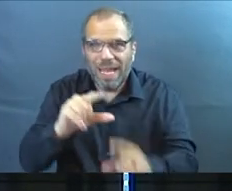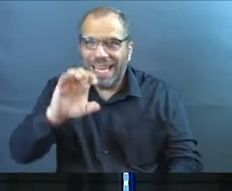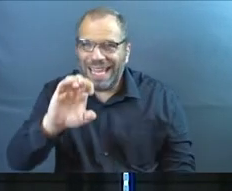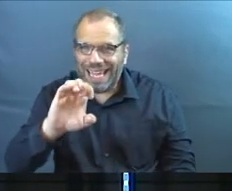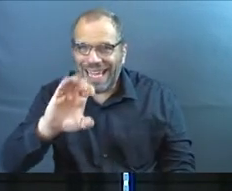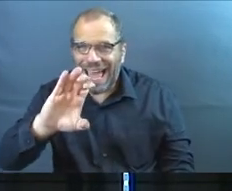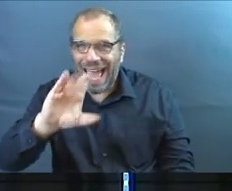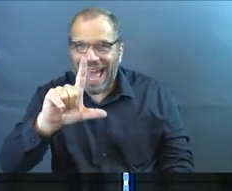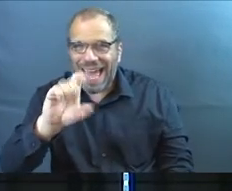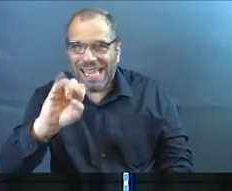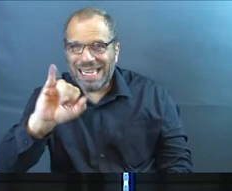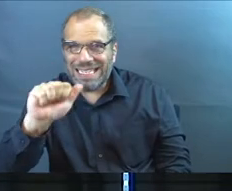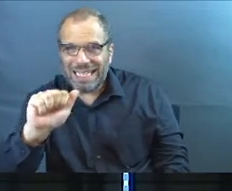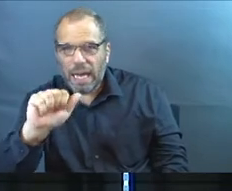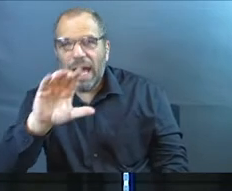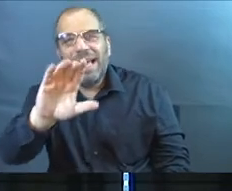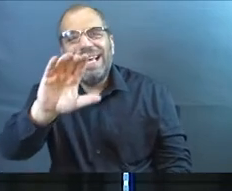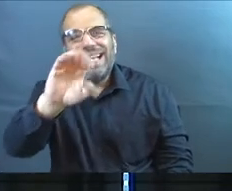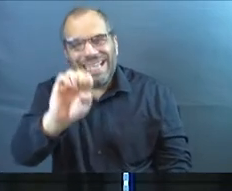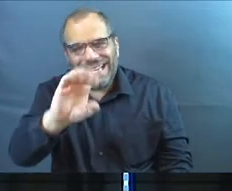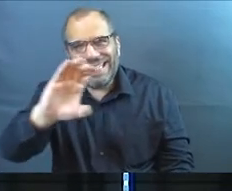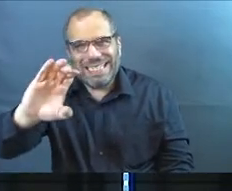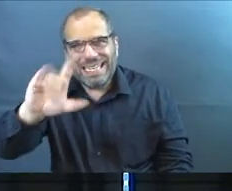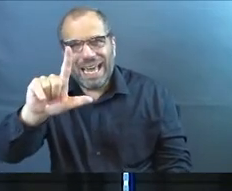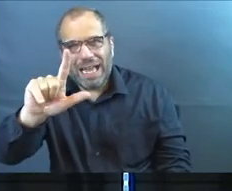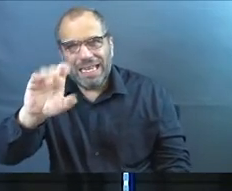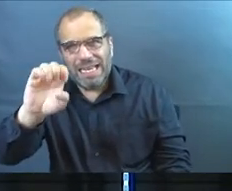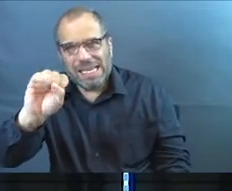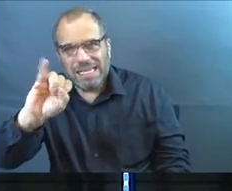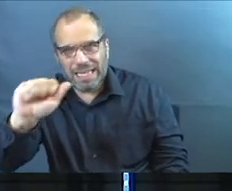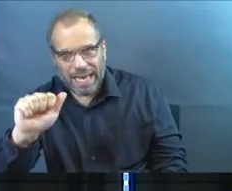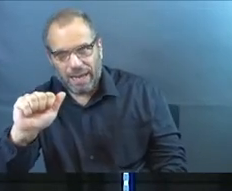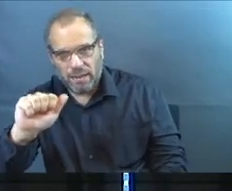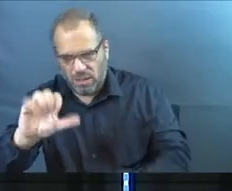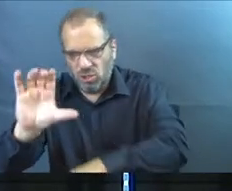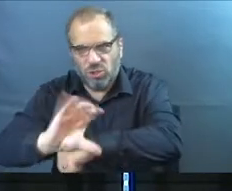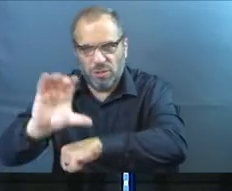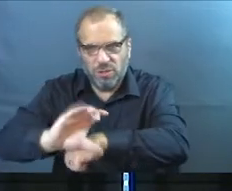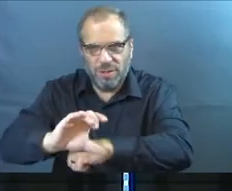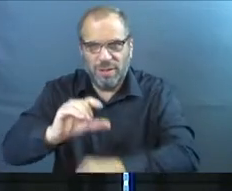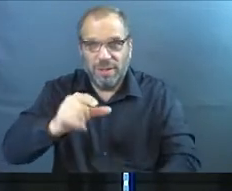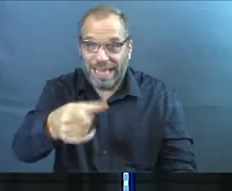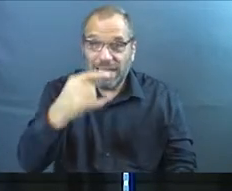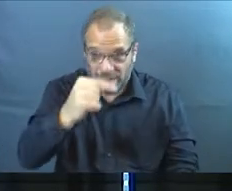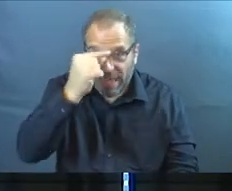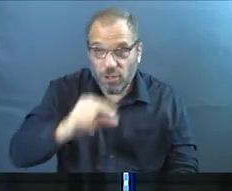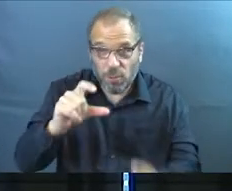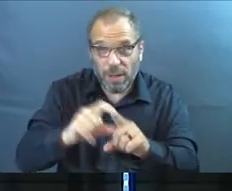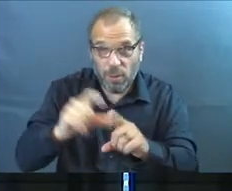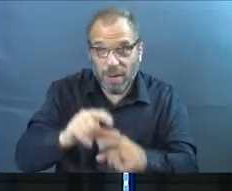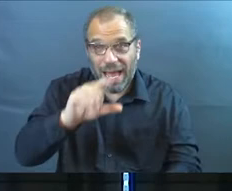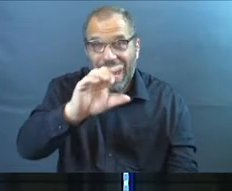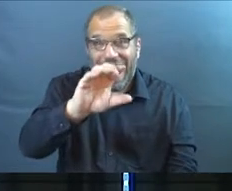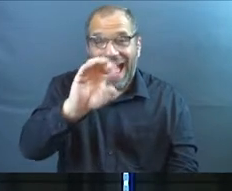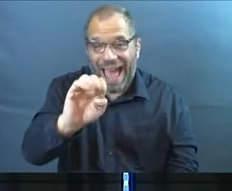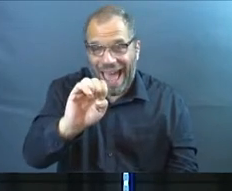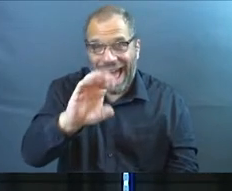ekklesia. Do we have the slide for that? Ekklesia. Say ekklesia. You just spoke Greek this morning. Ekklesia.